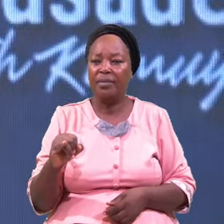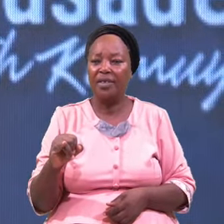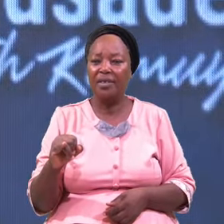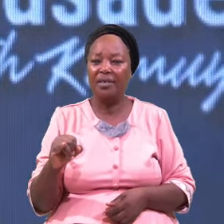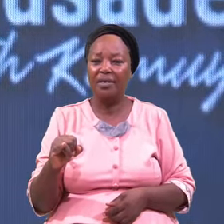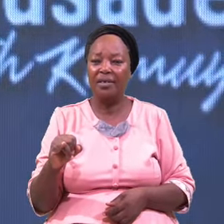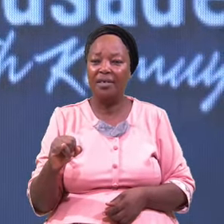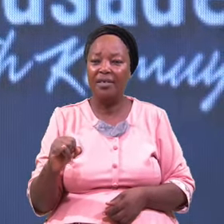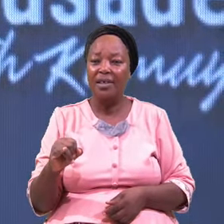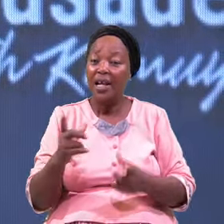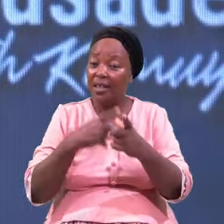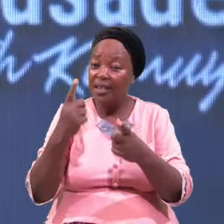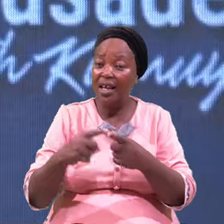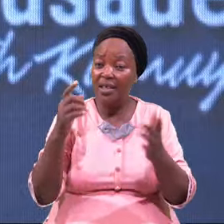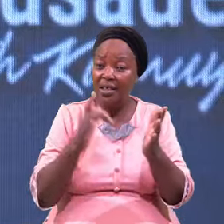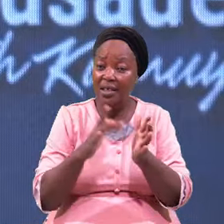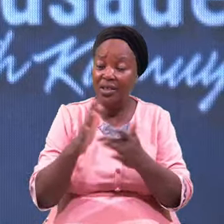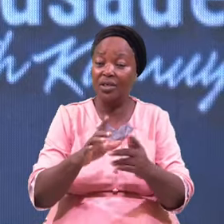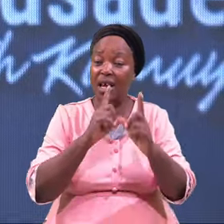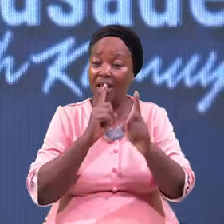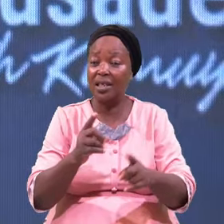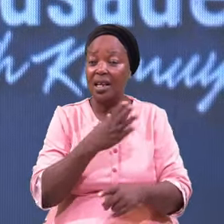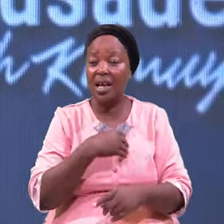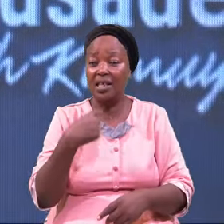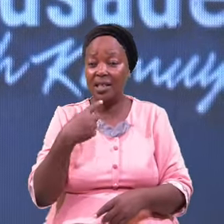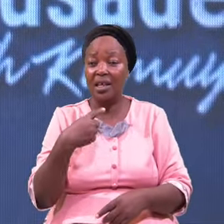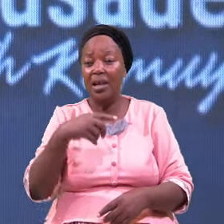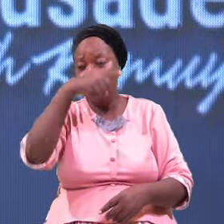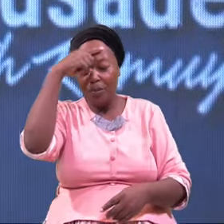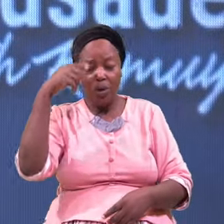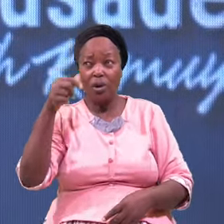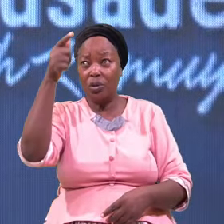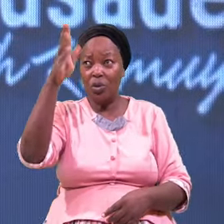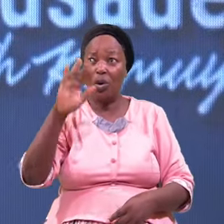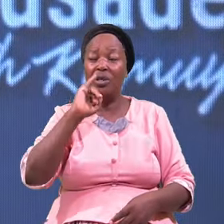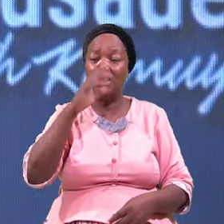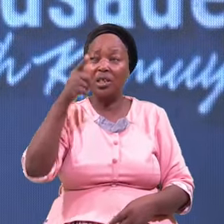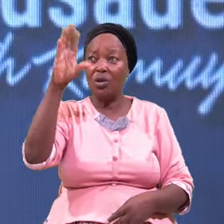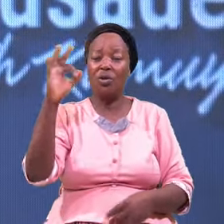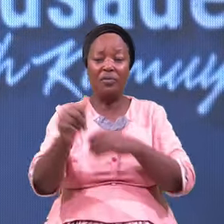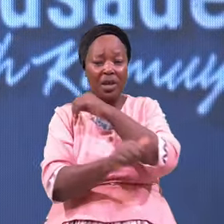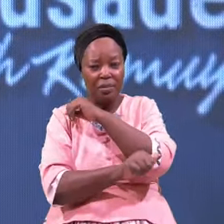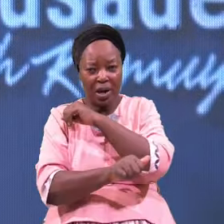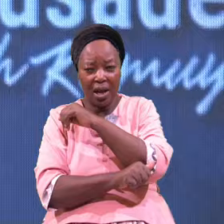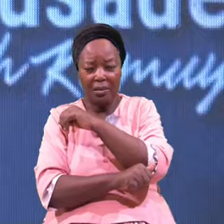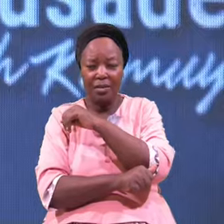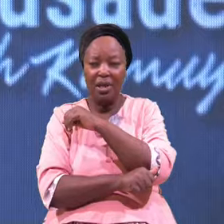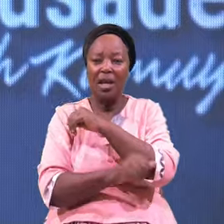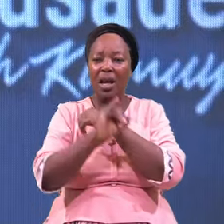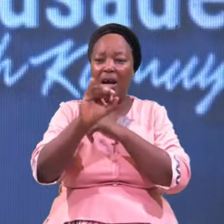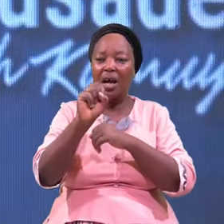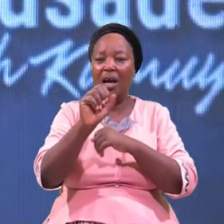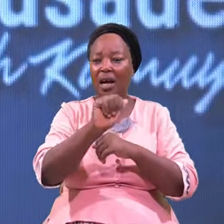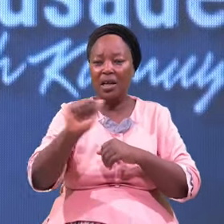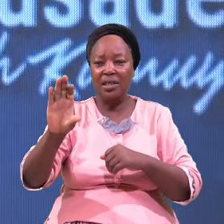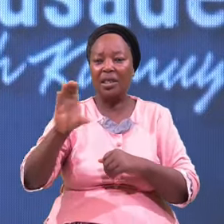Then Jesus Answered Because God Is The God Of Abraham Isaac And Jacob